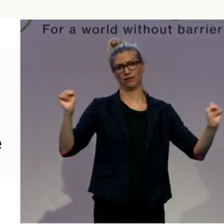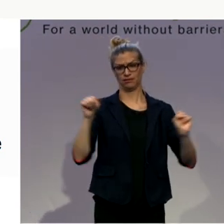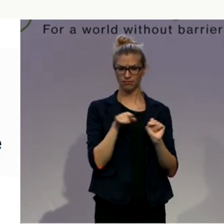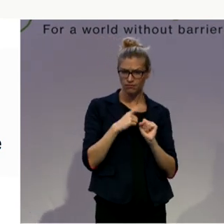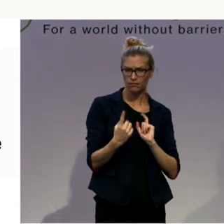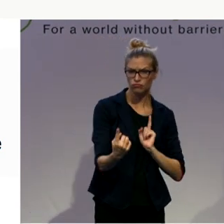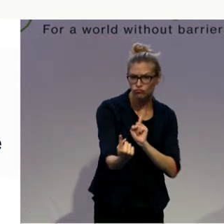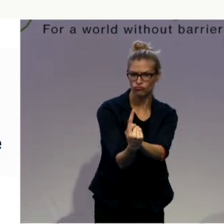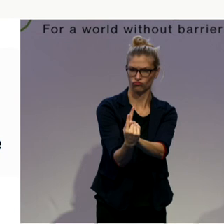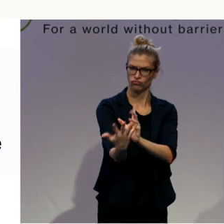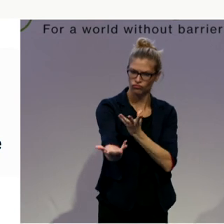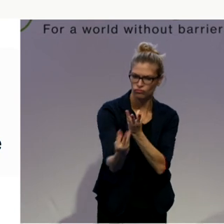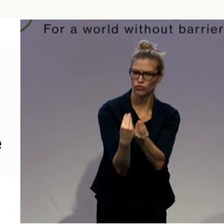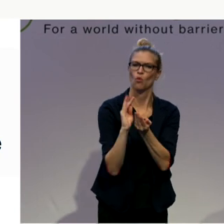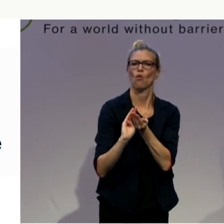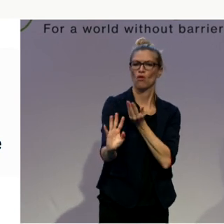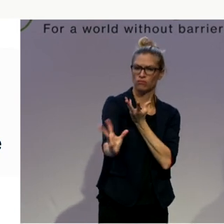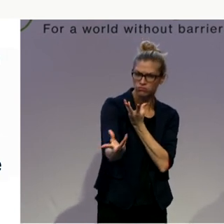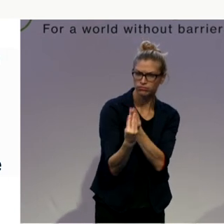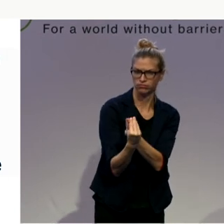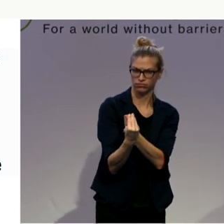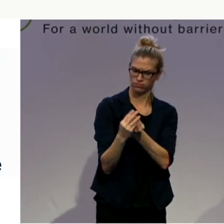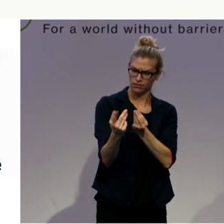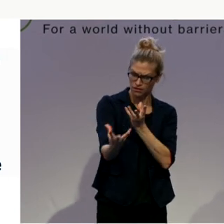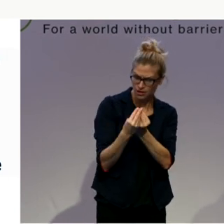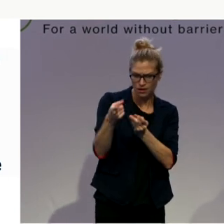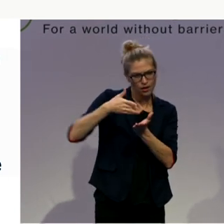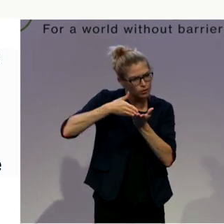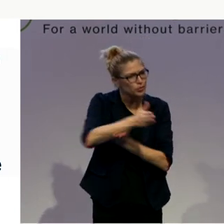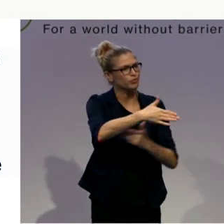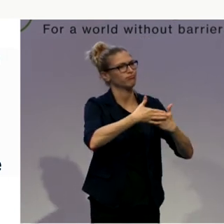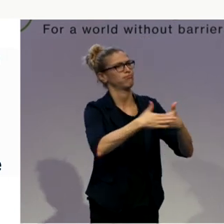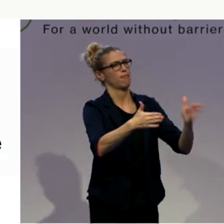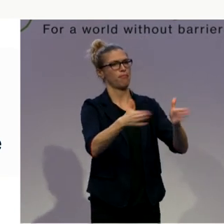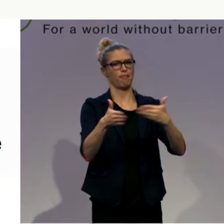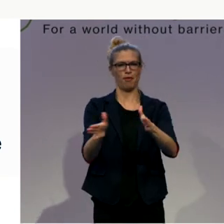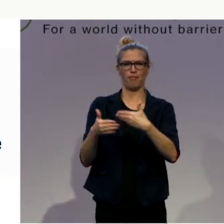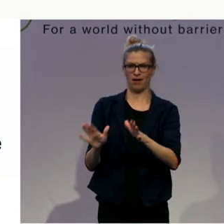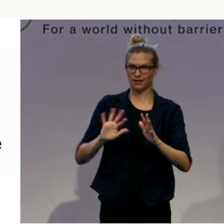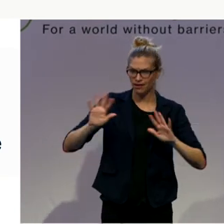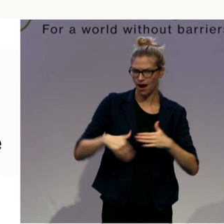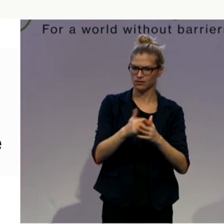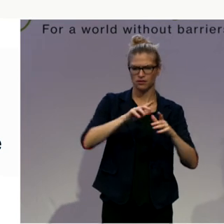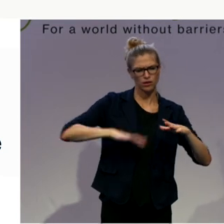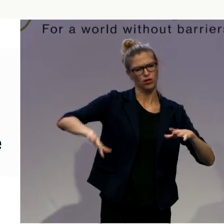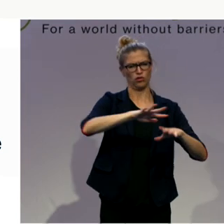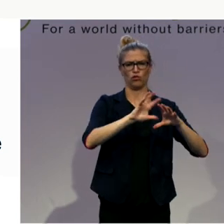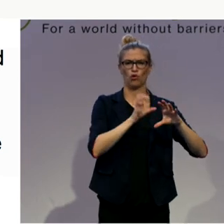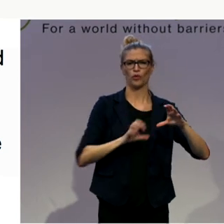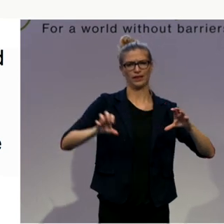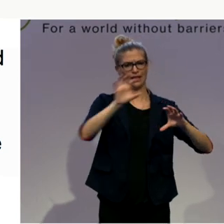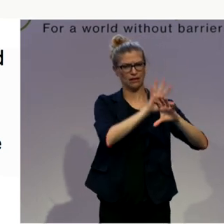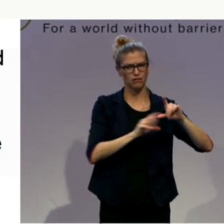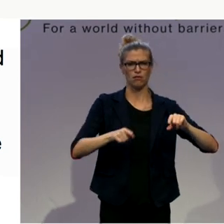example, through democracy workshops all over the country. It is therefore important